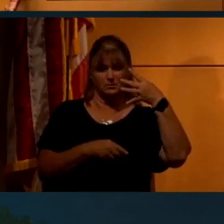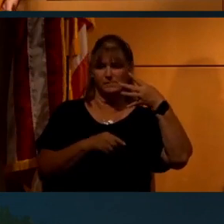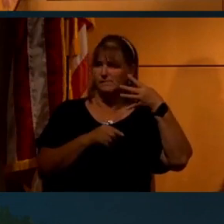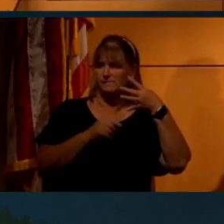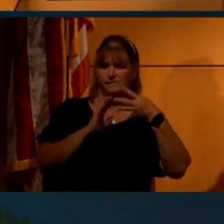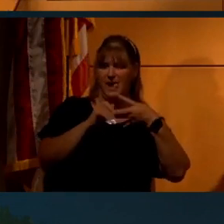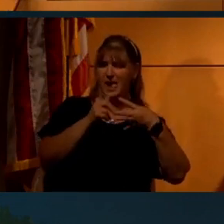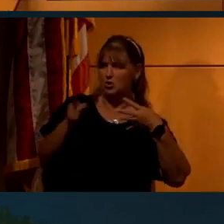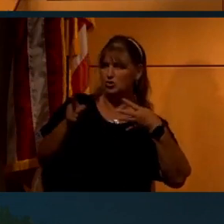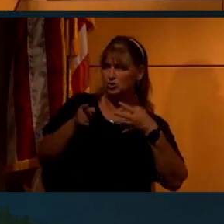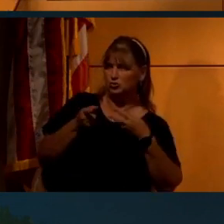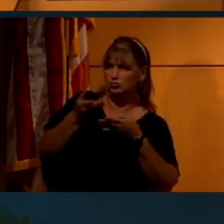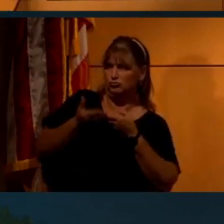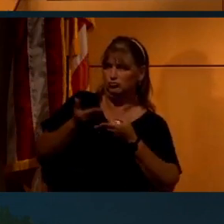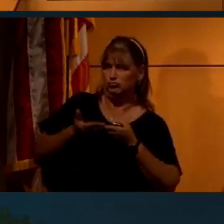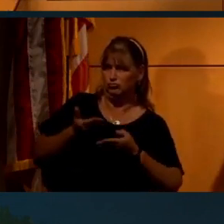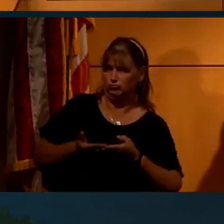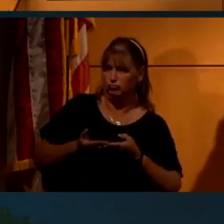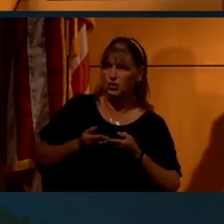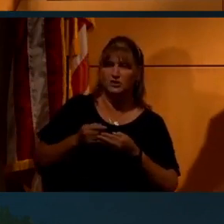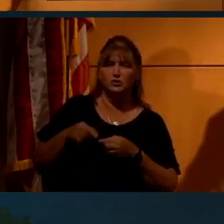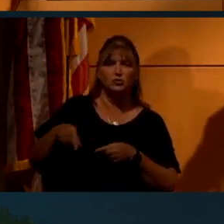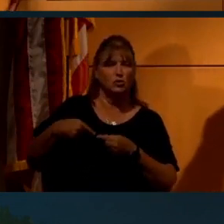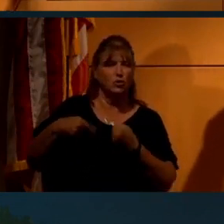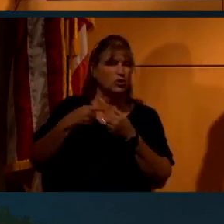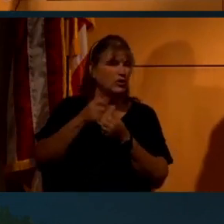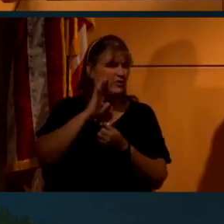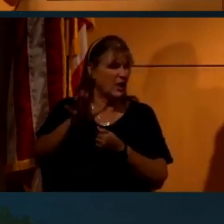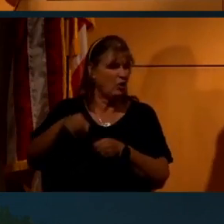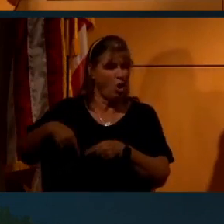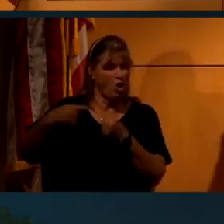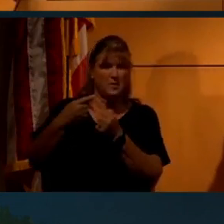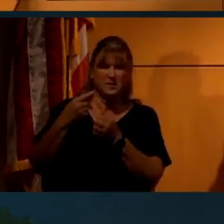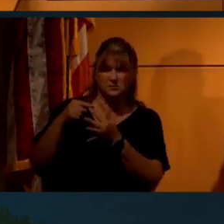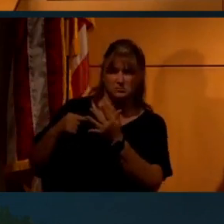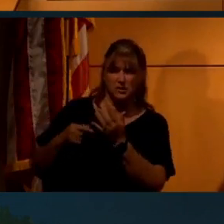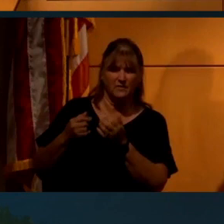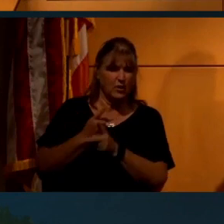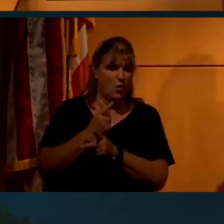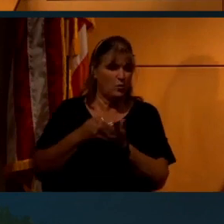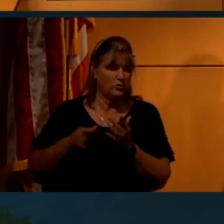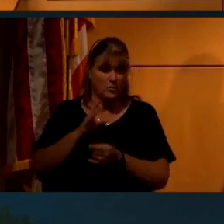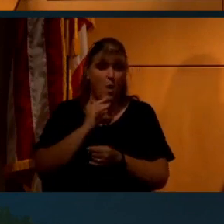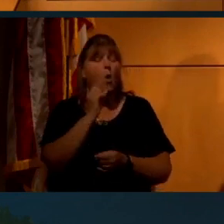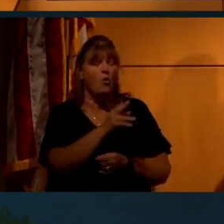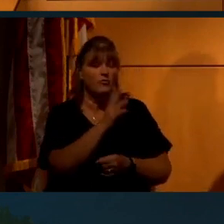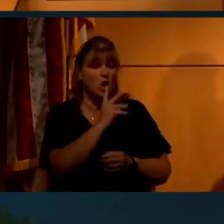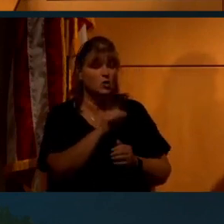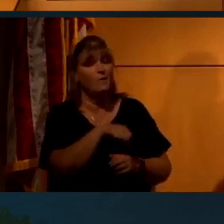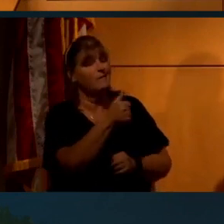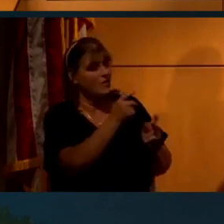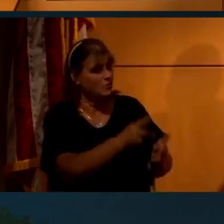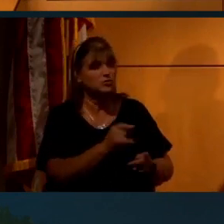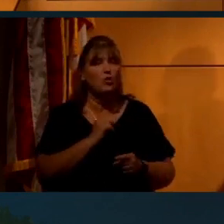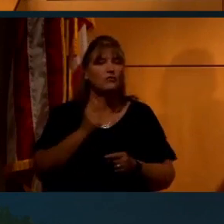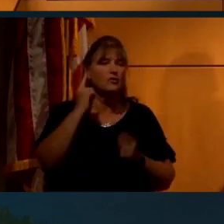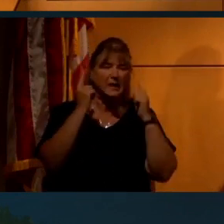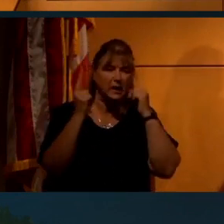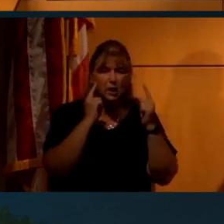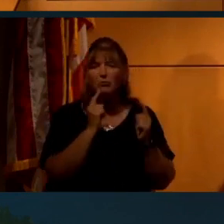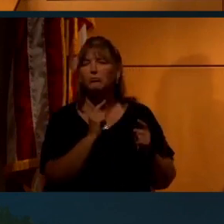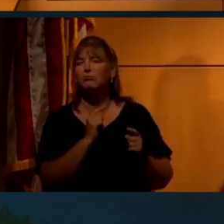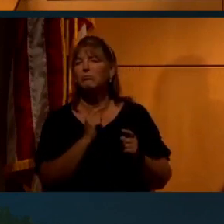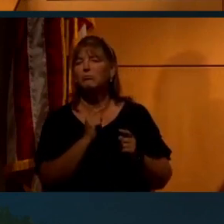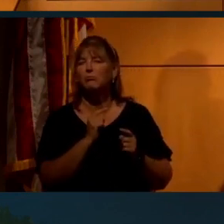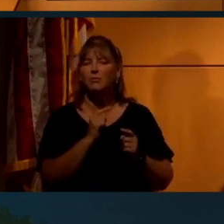basically skeptically look at these arguments, think about them critically, figure out what's going on. Or if you're talking to somebody else, or if you hear about something